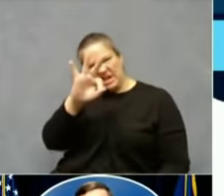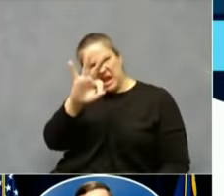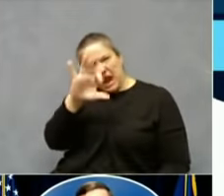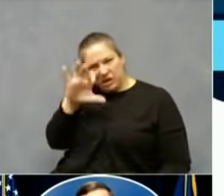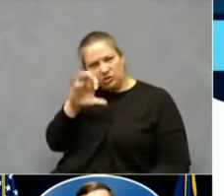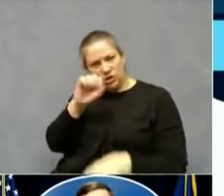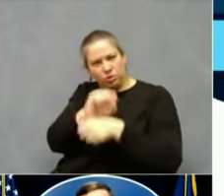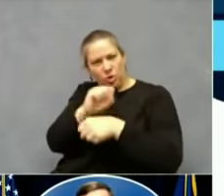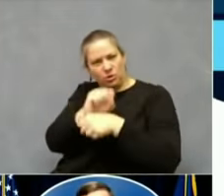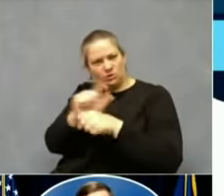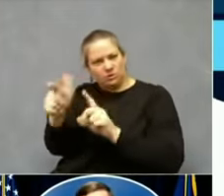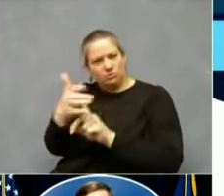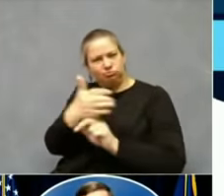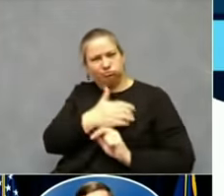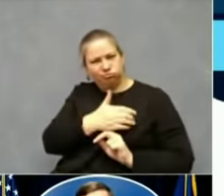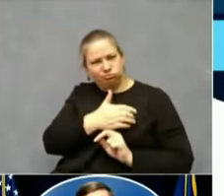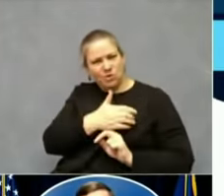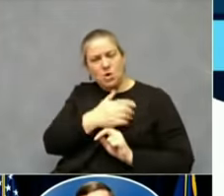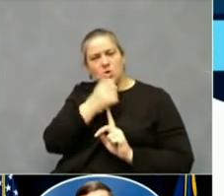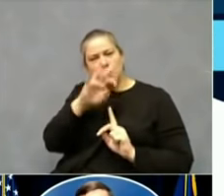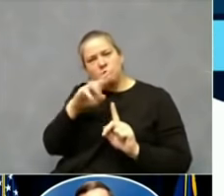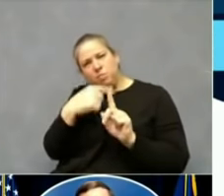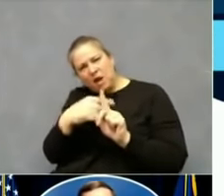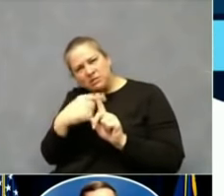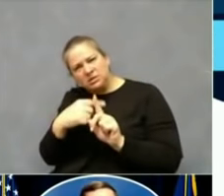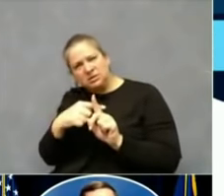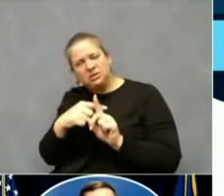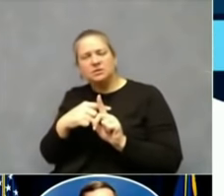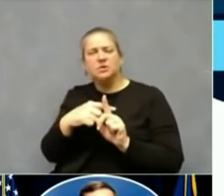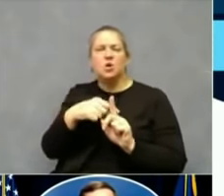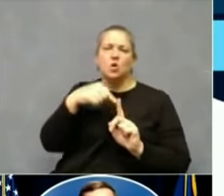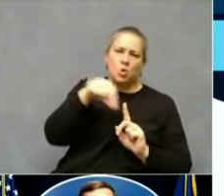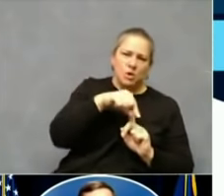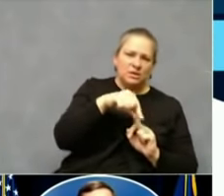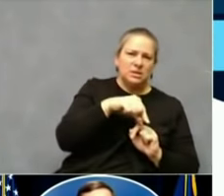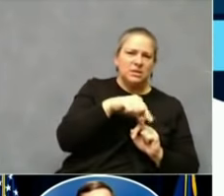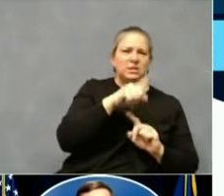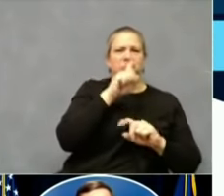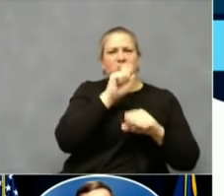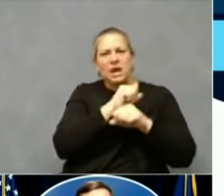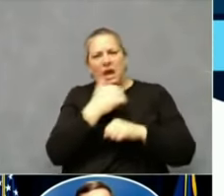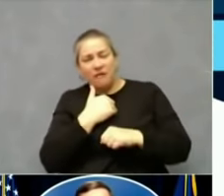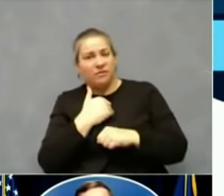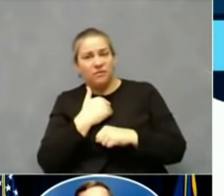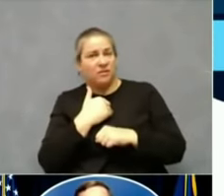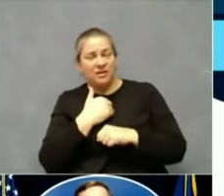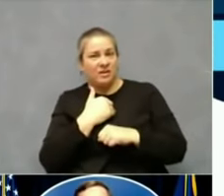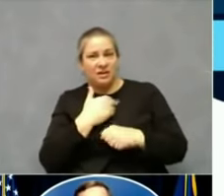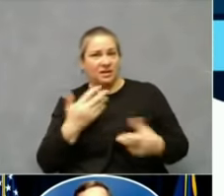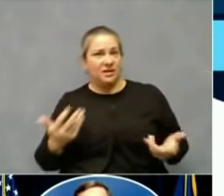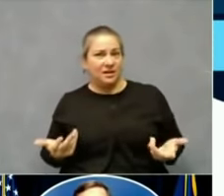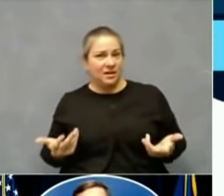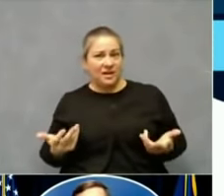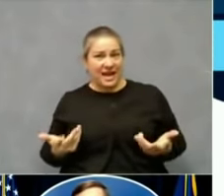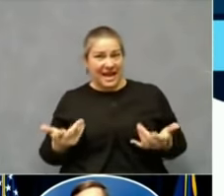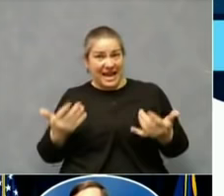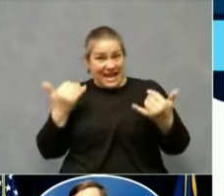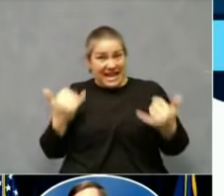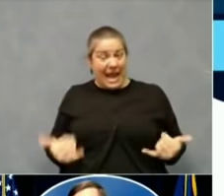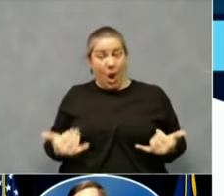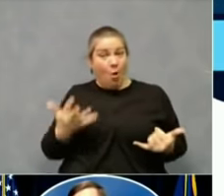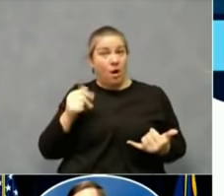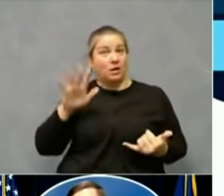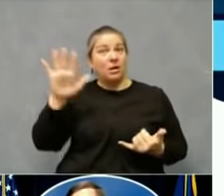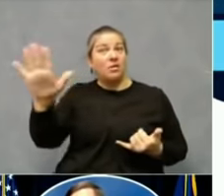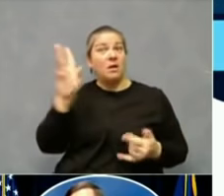because of being positive or being quarantined, they're now putting beds in their parking garage. In their parking garage.